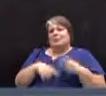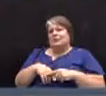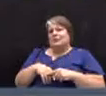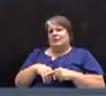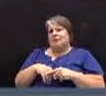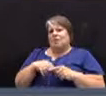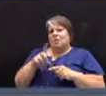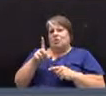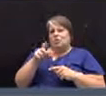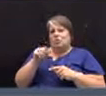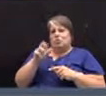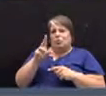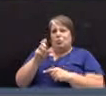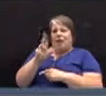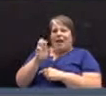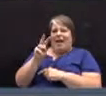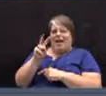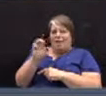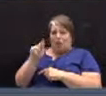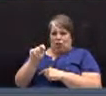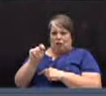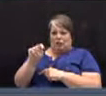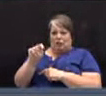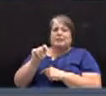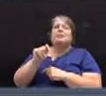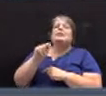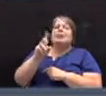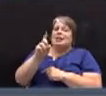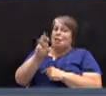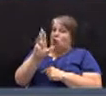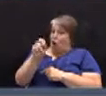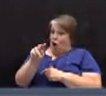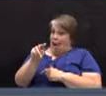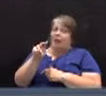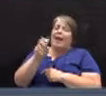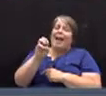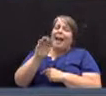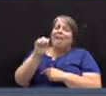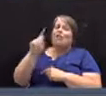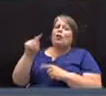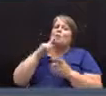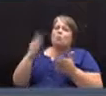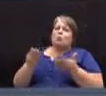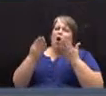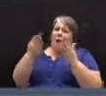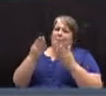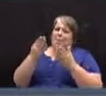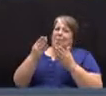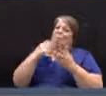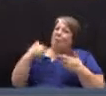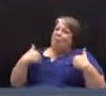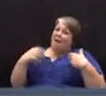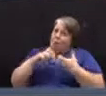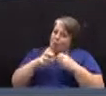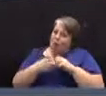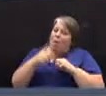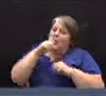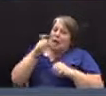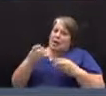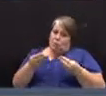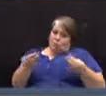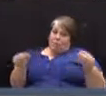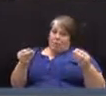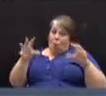many years ago in Spati, that we have a problem because the property